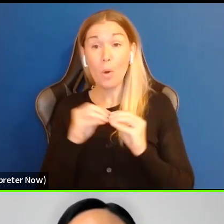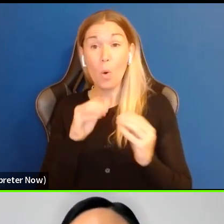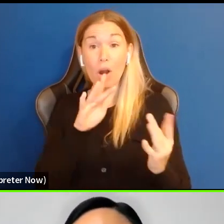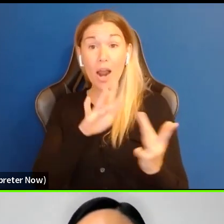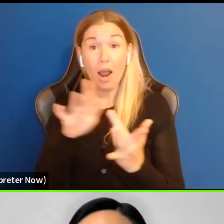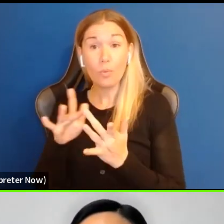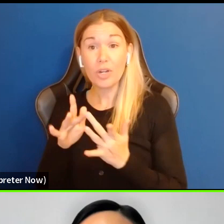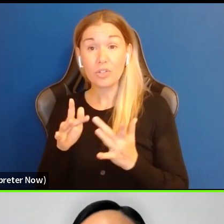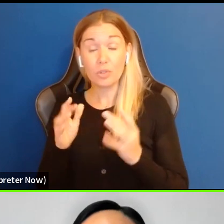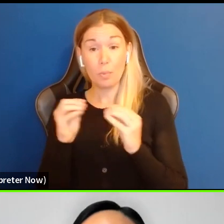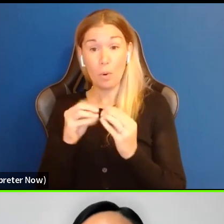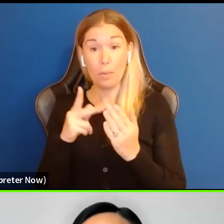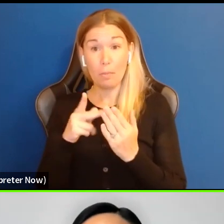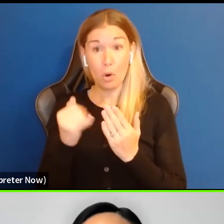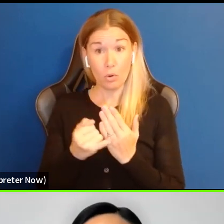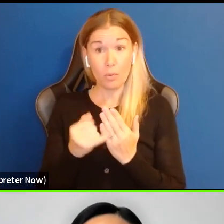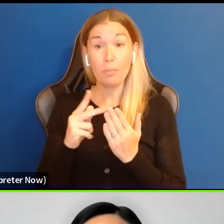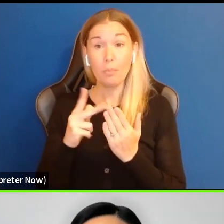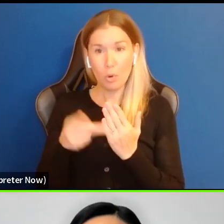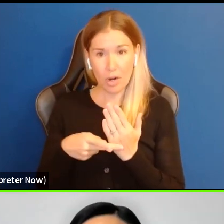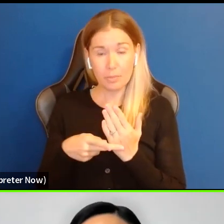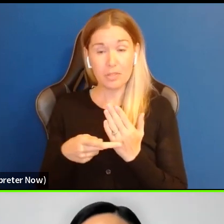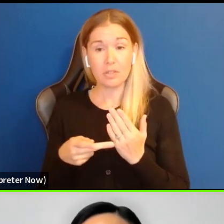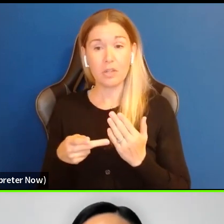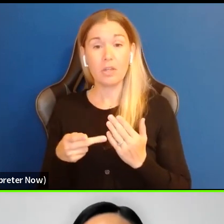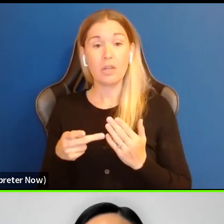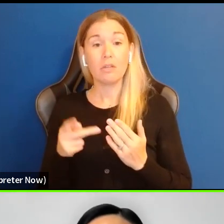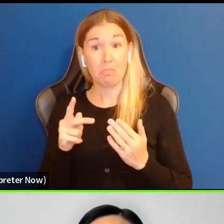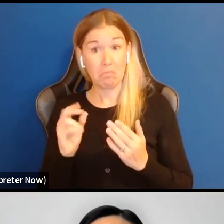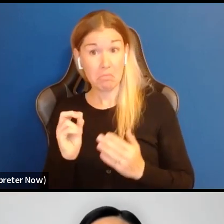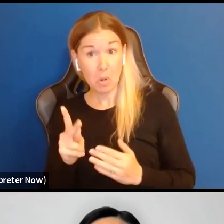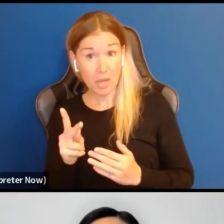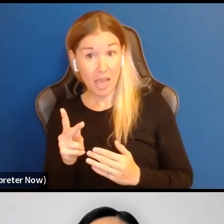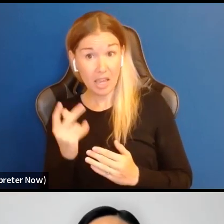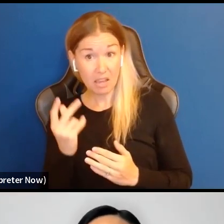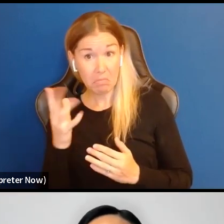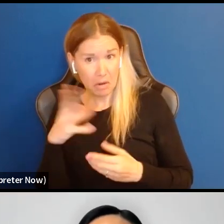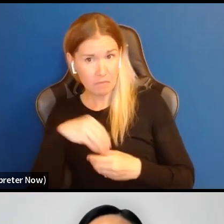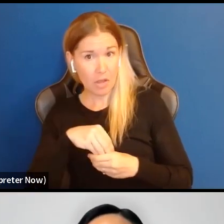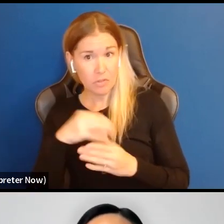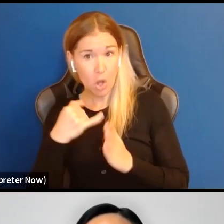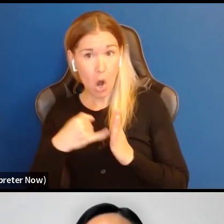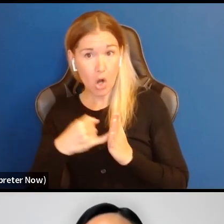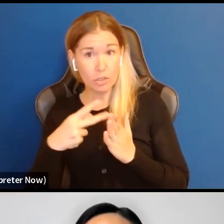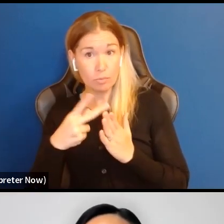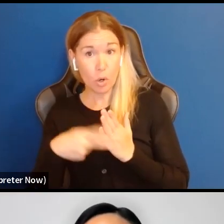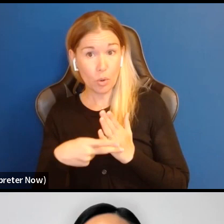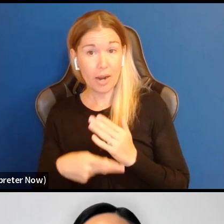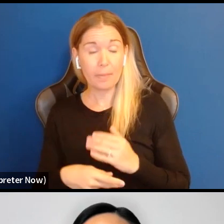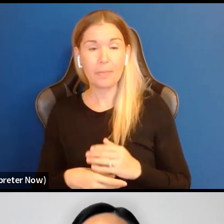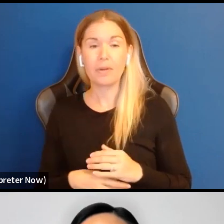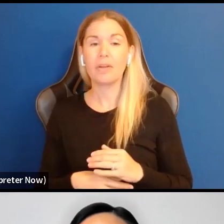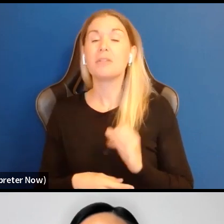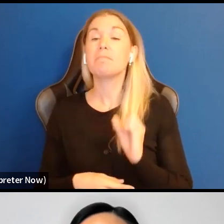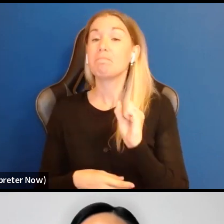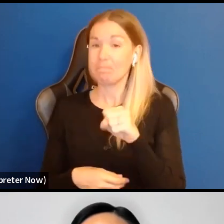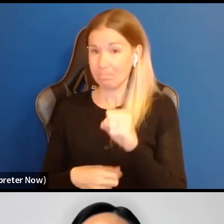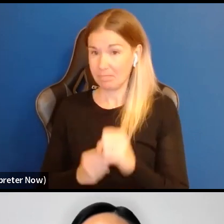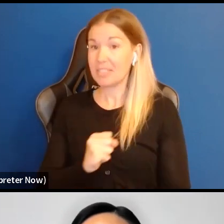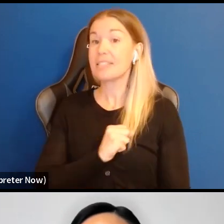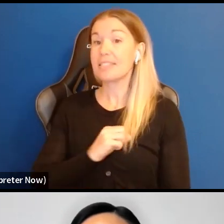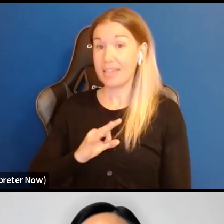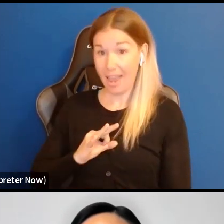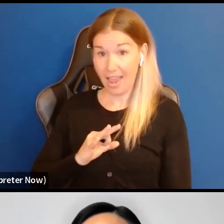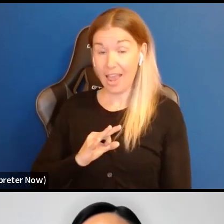programs, is that okay? It involves arts programming. So, yeah, as I mentioned earlier, staffing can be, uh,